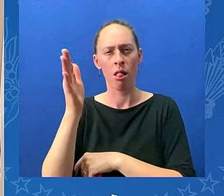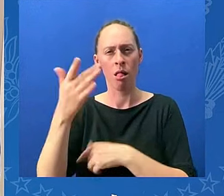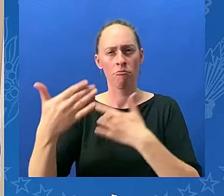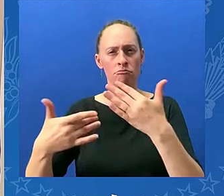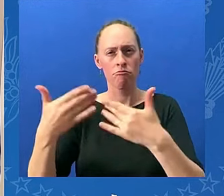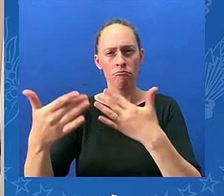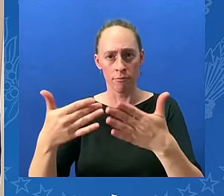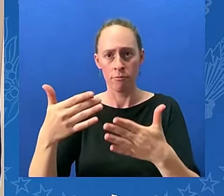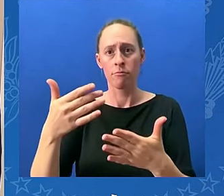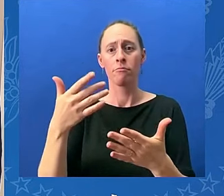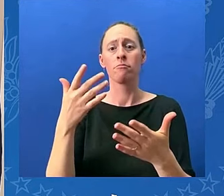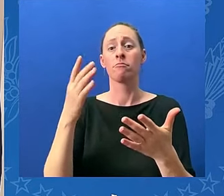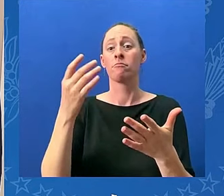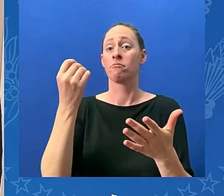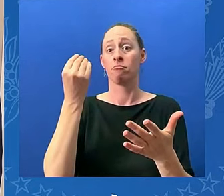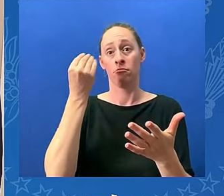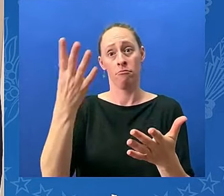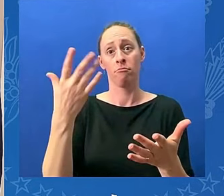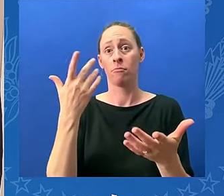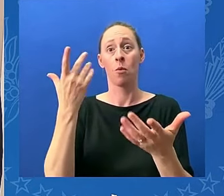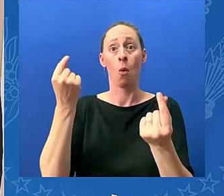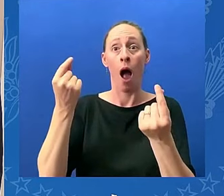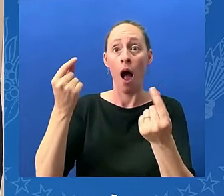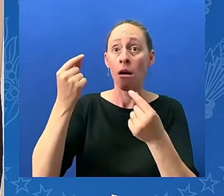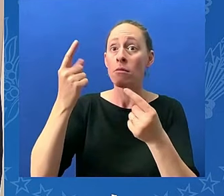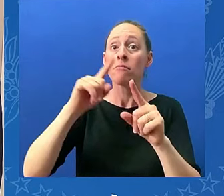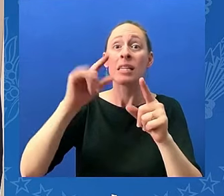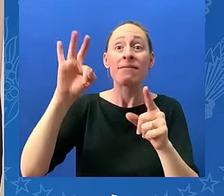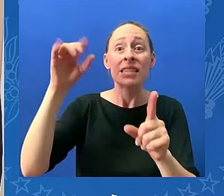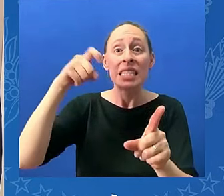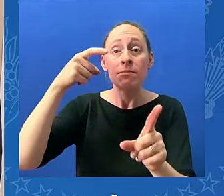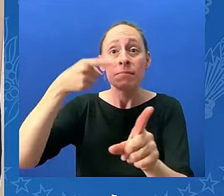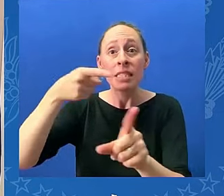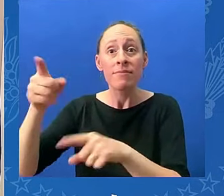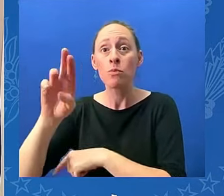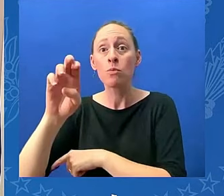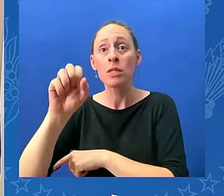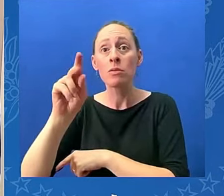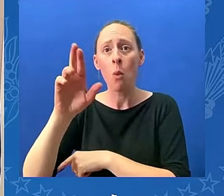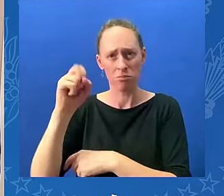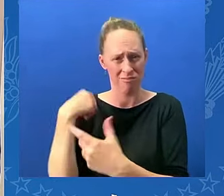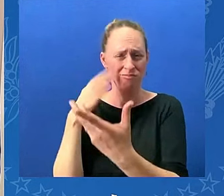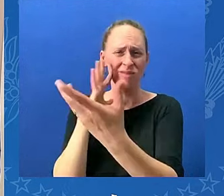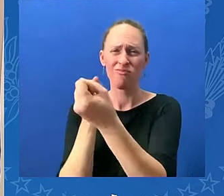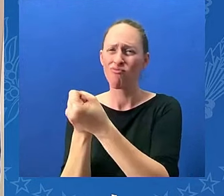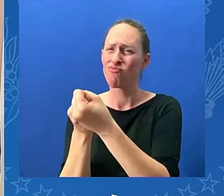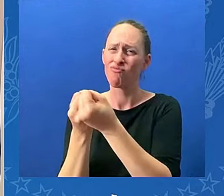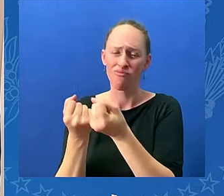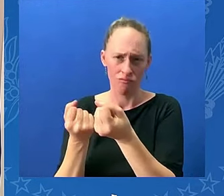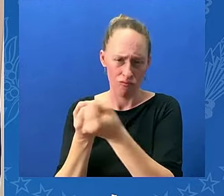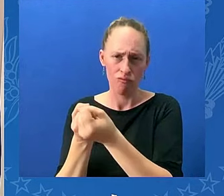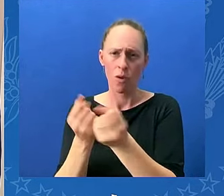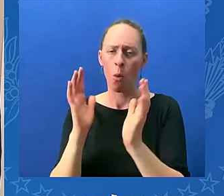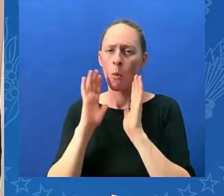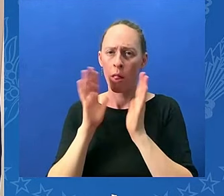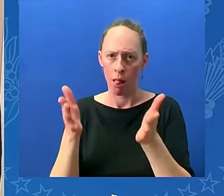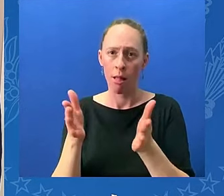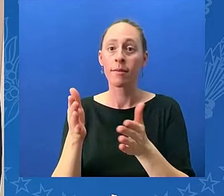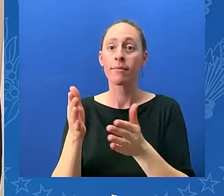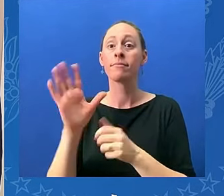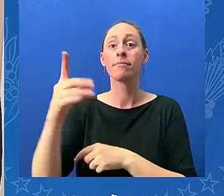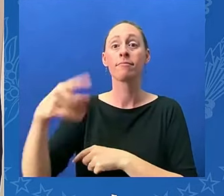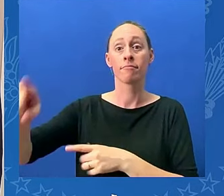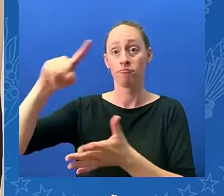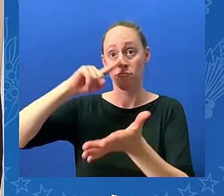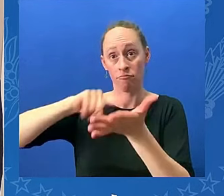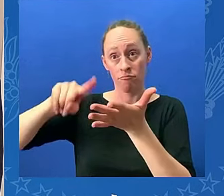look as this investigation continues here's what we're going to do first mr trump